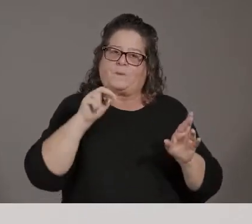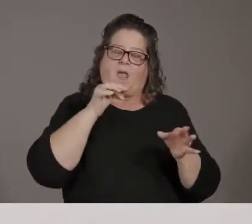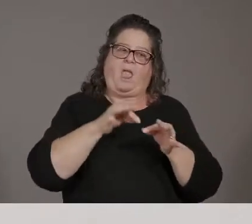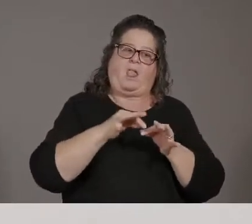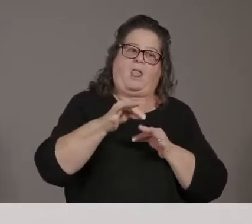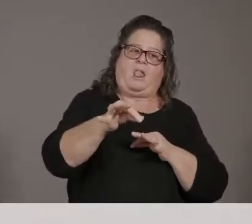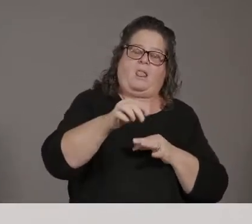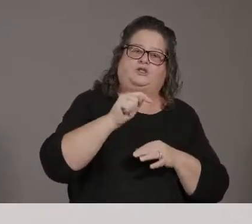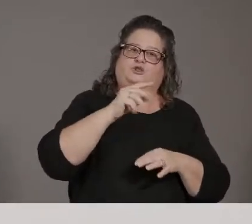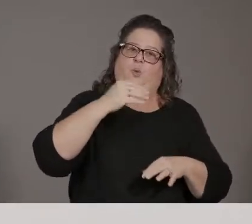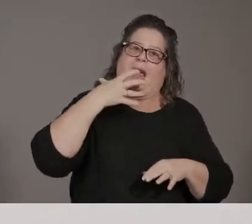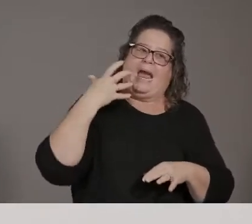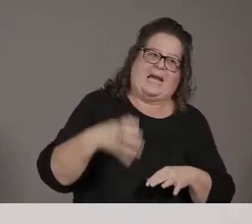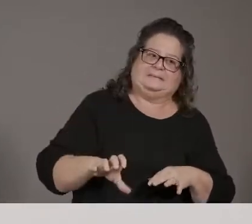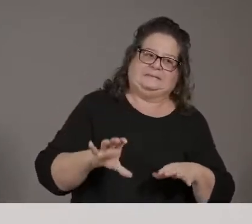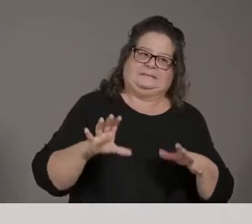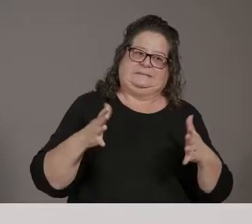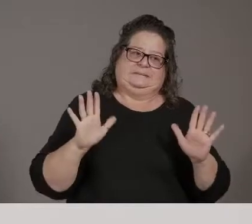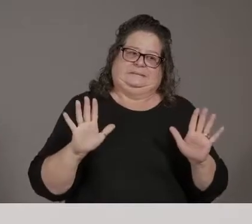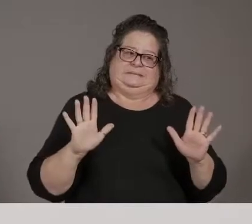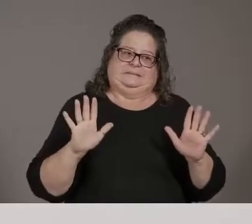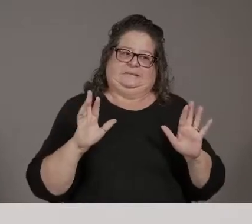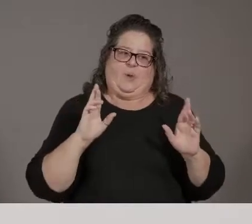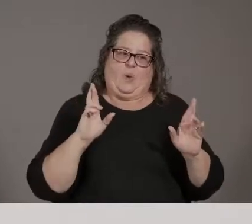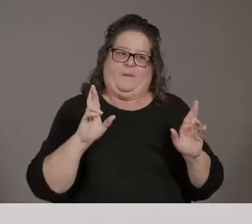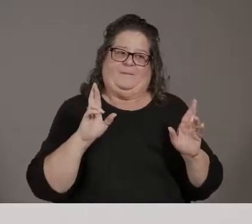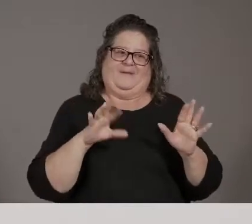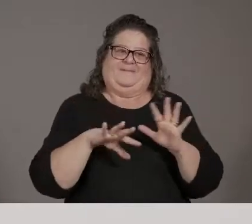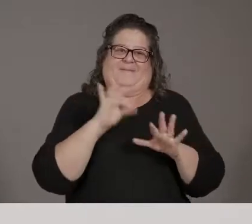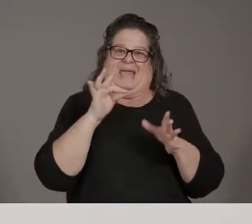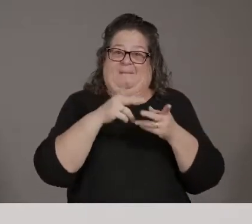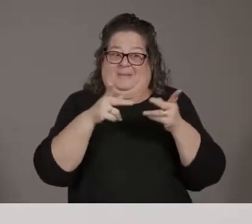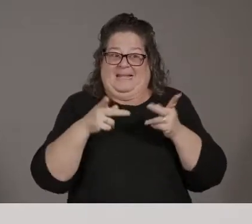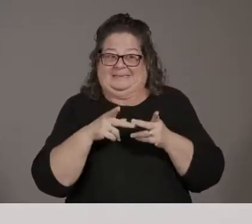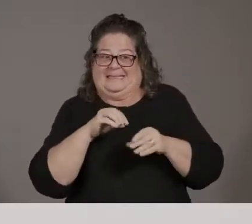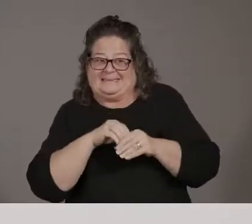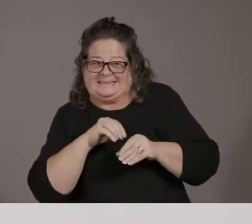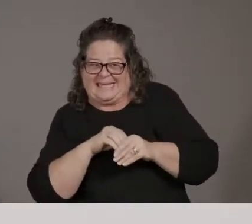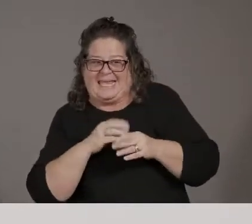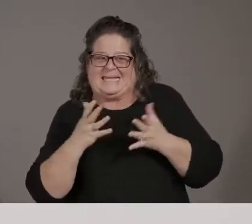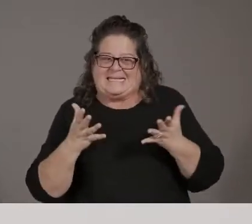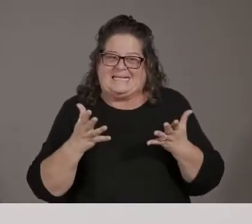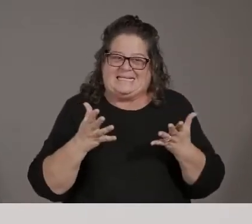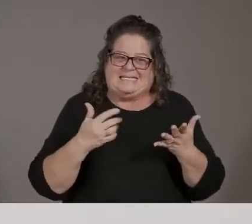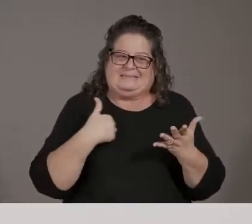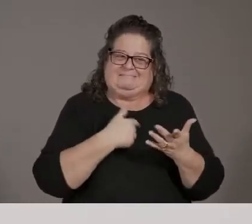and we've already found in a suitable indoor location for it. But that is something that we're looking at.